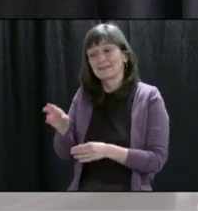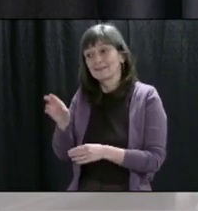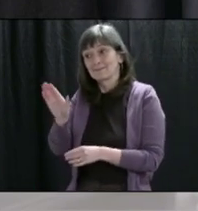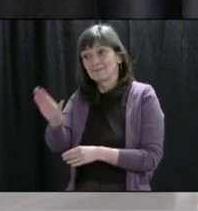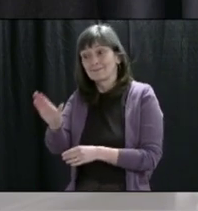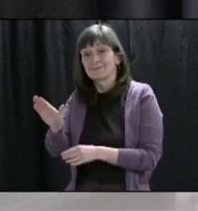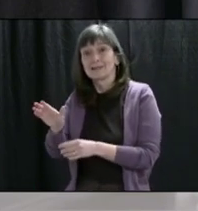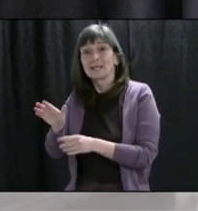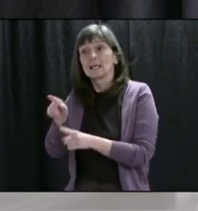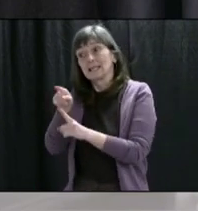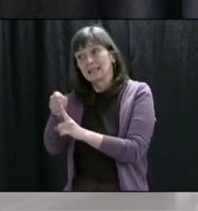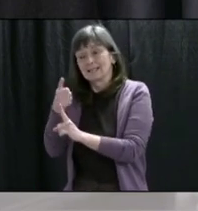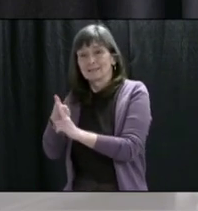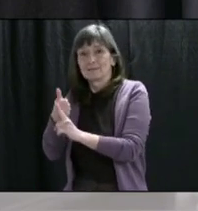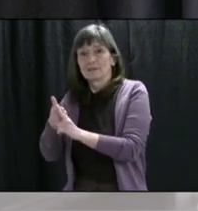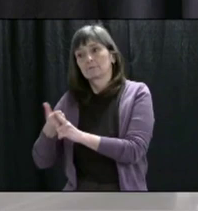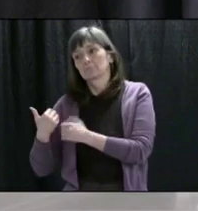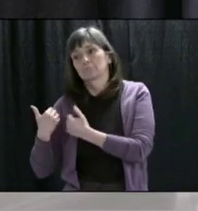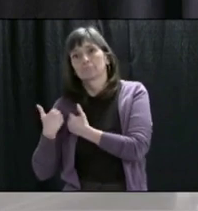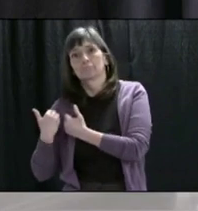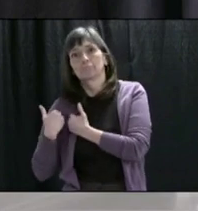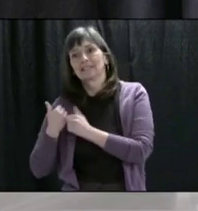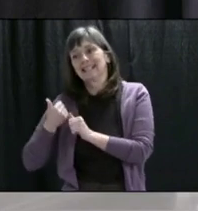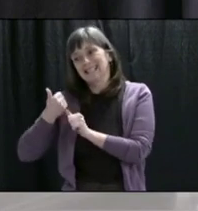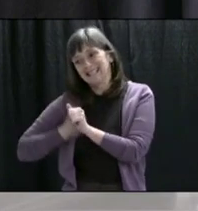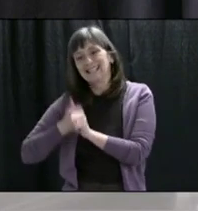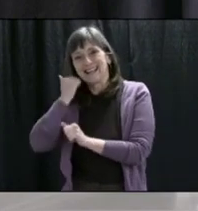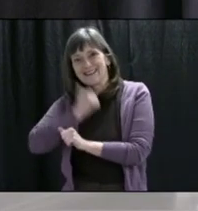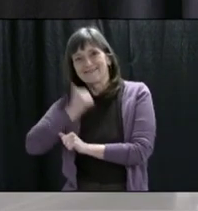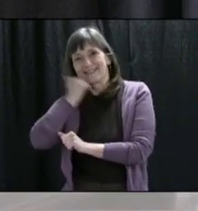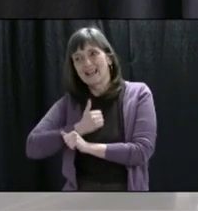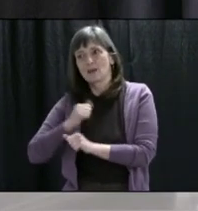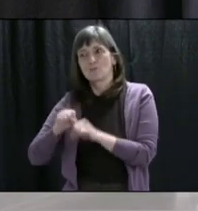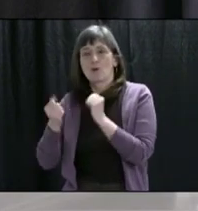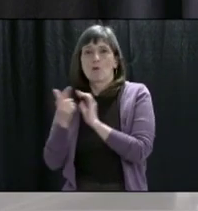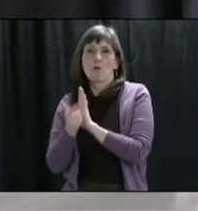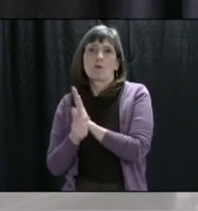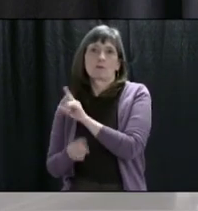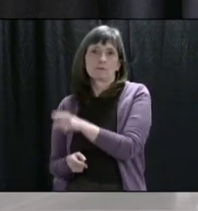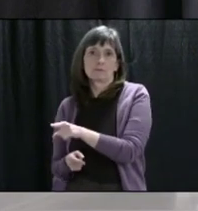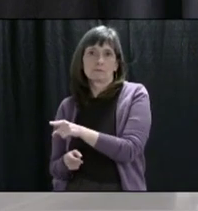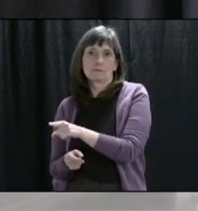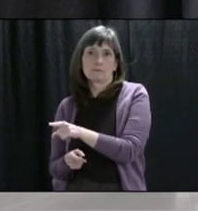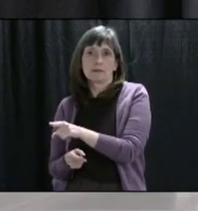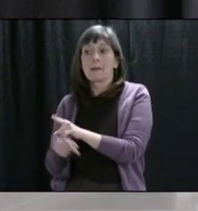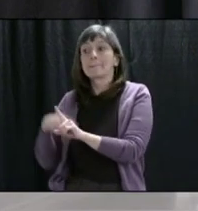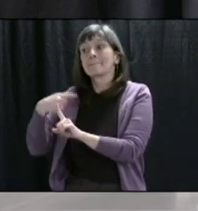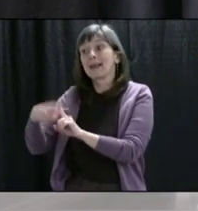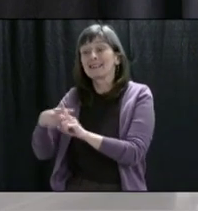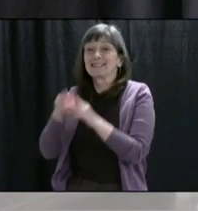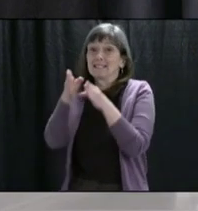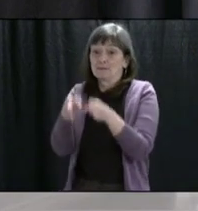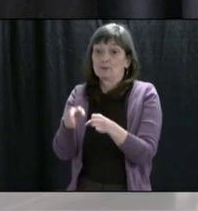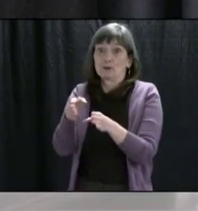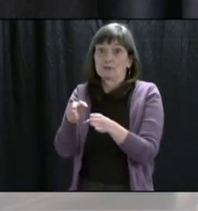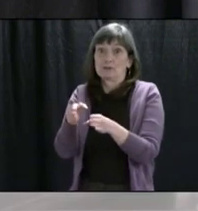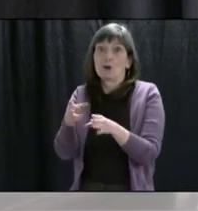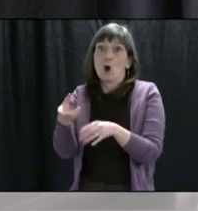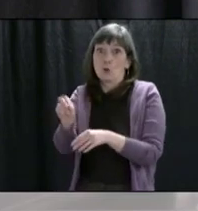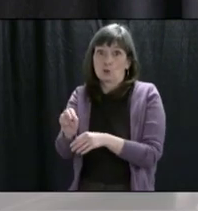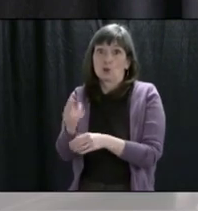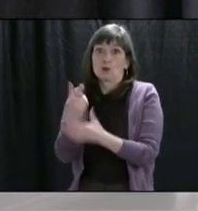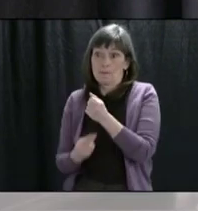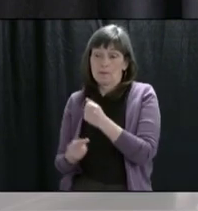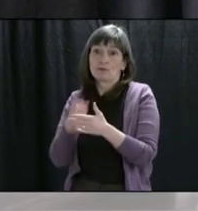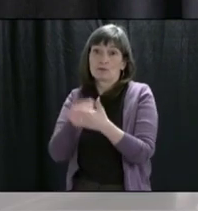in the law, personally liable for each day as an individual as well as a corporation. We don't want to